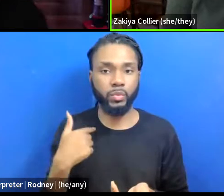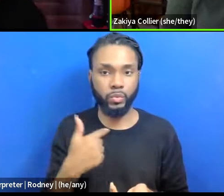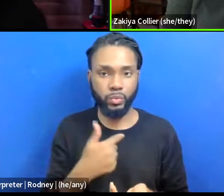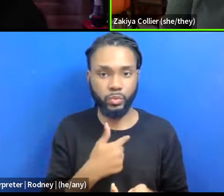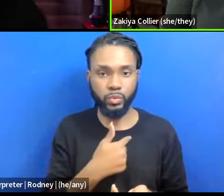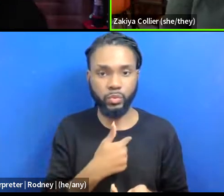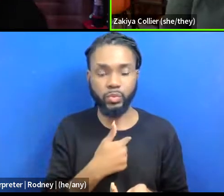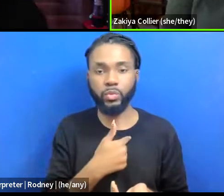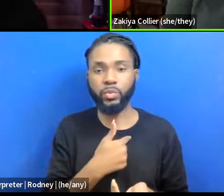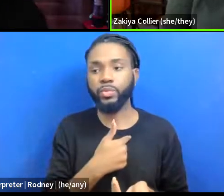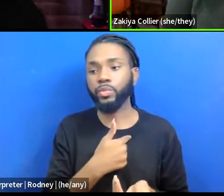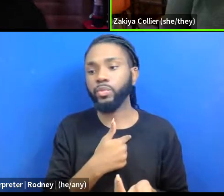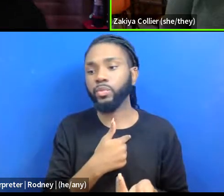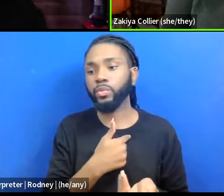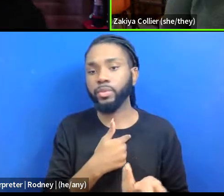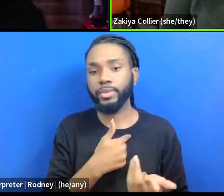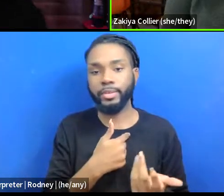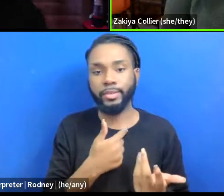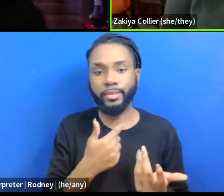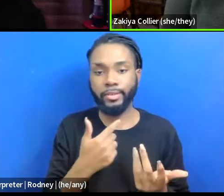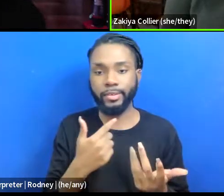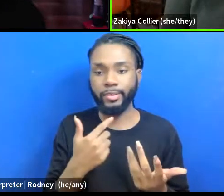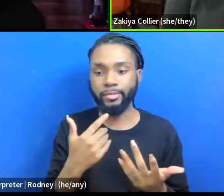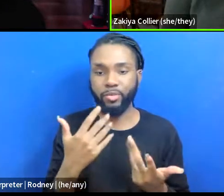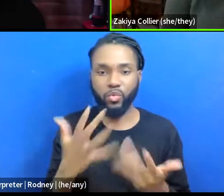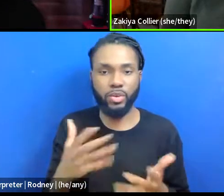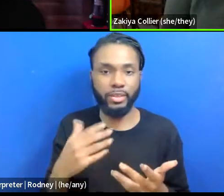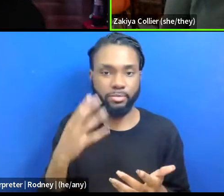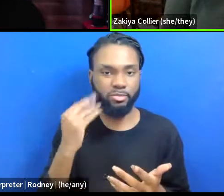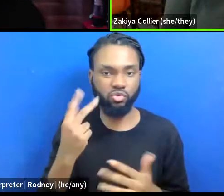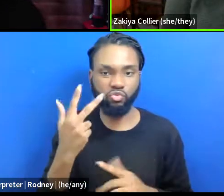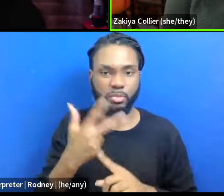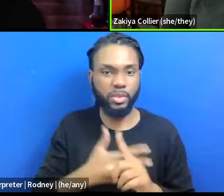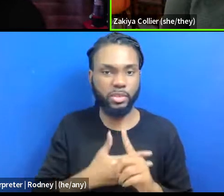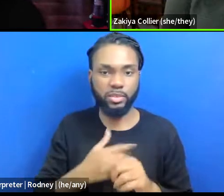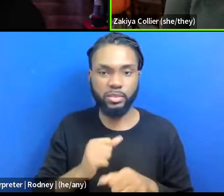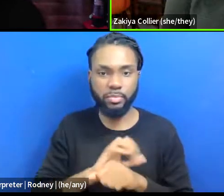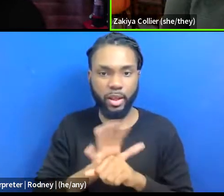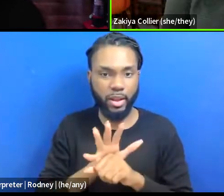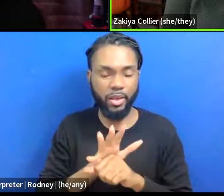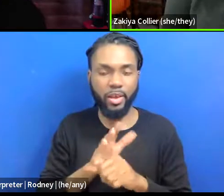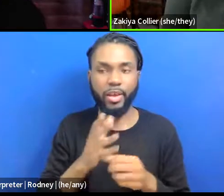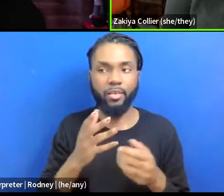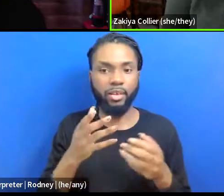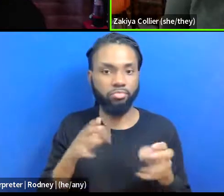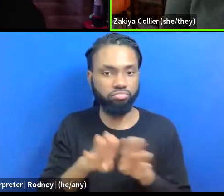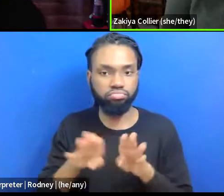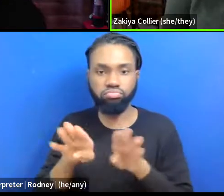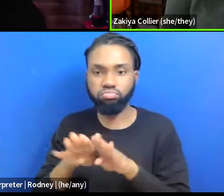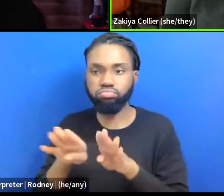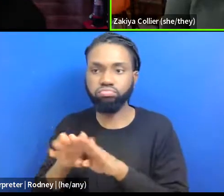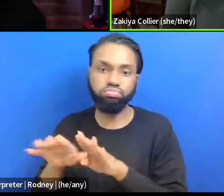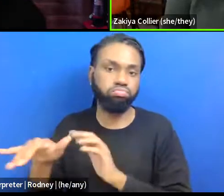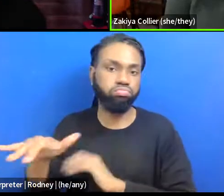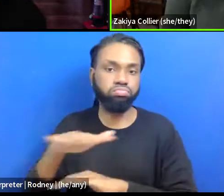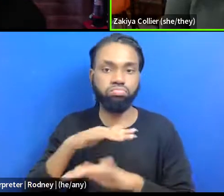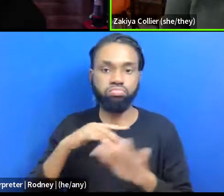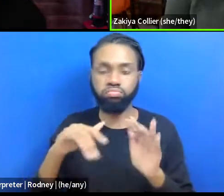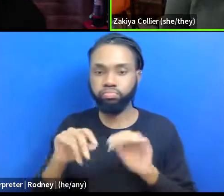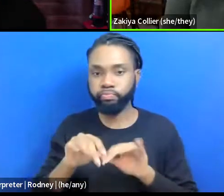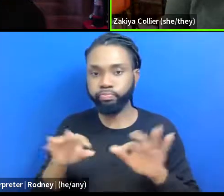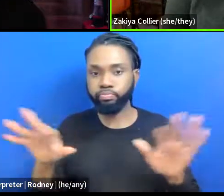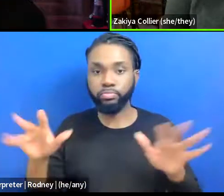know, three months into the pandemic and sort of seeing all of these different,